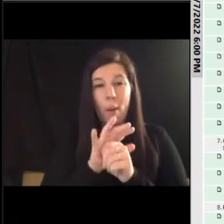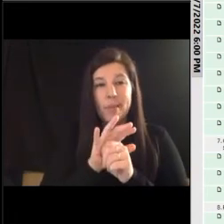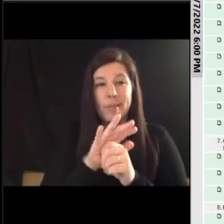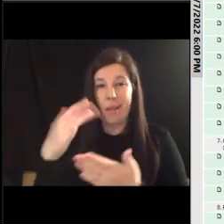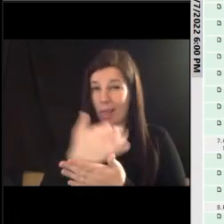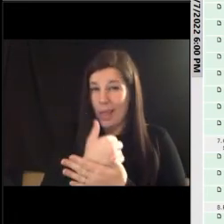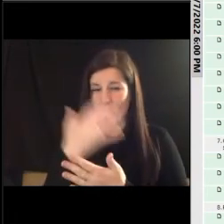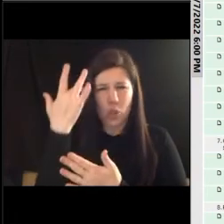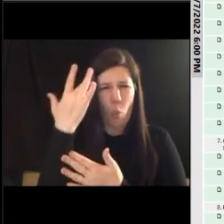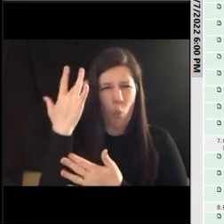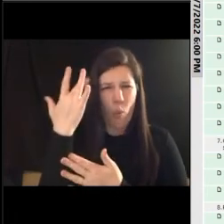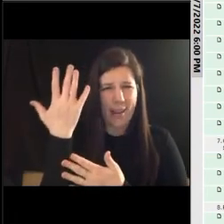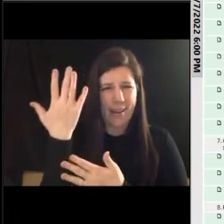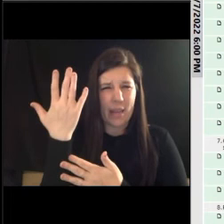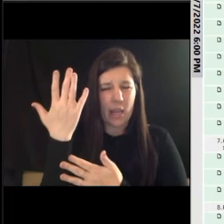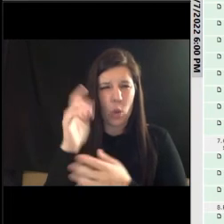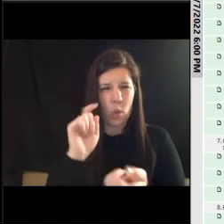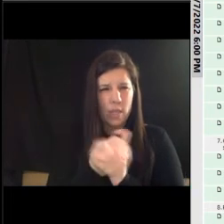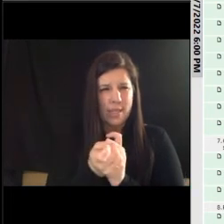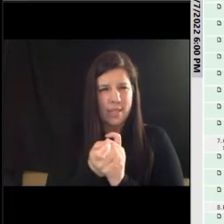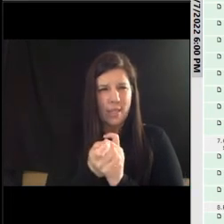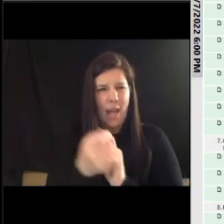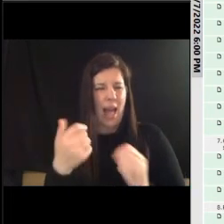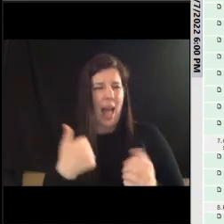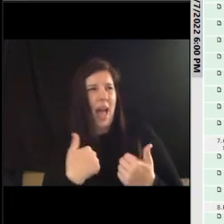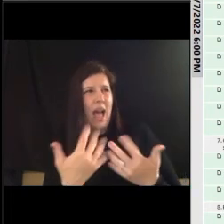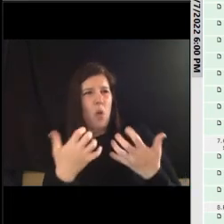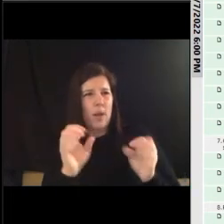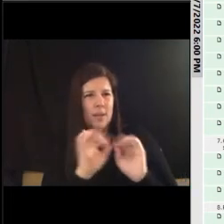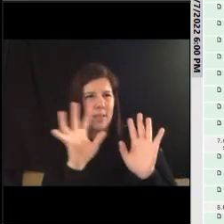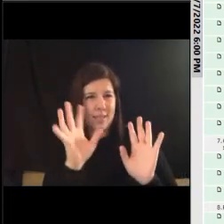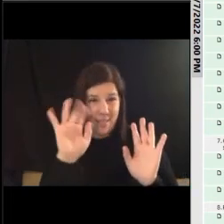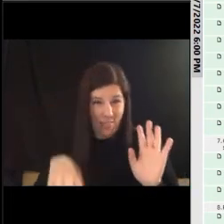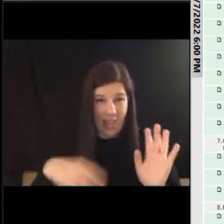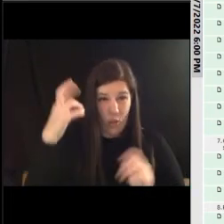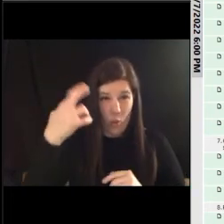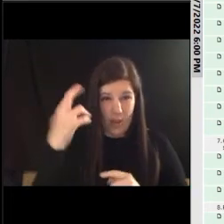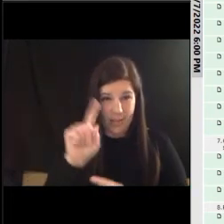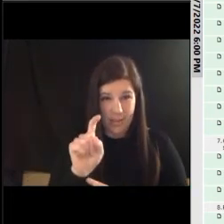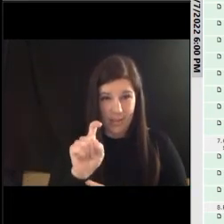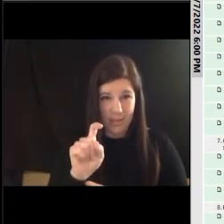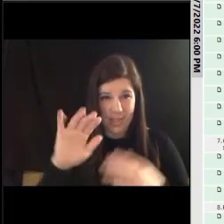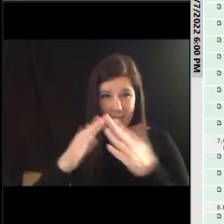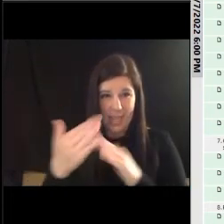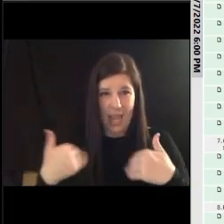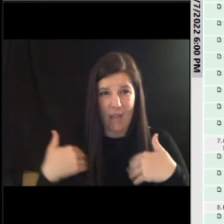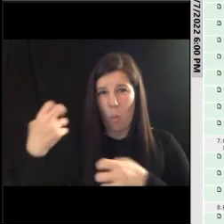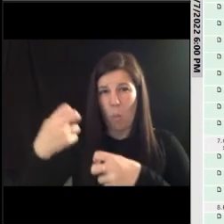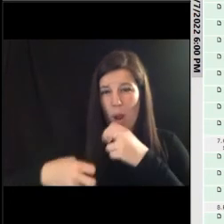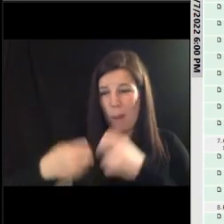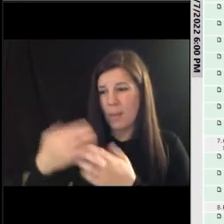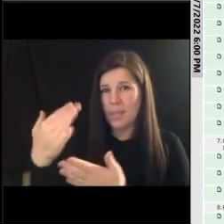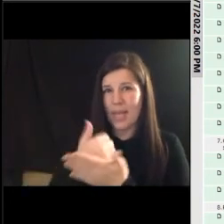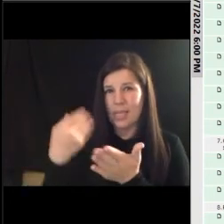route or is it is it for i mean is that i guess that is that the purpose did the city have trouble collecting from these properties and